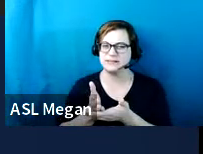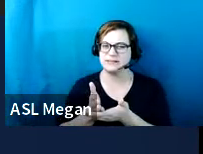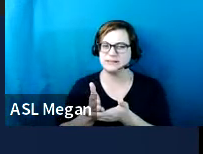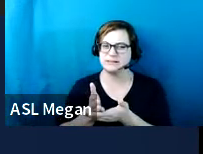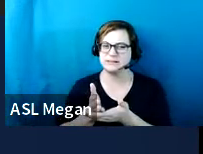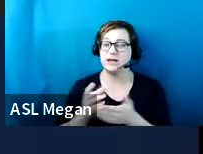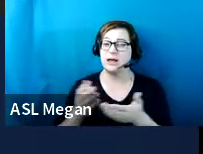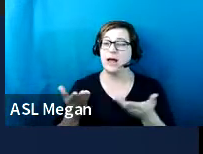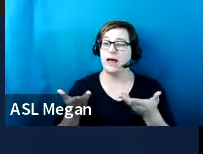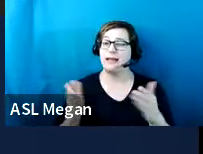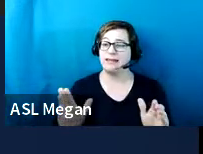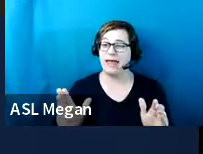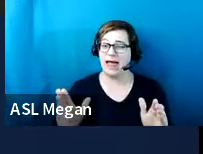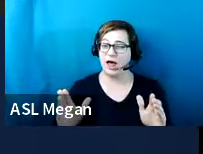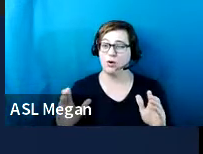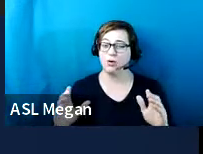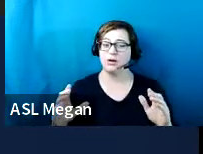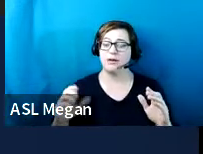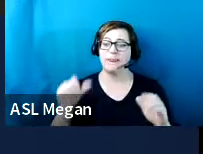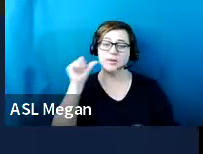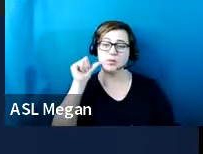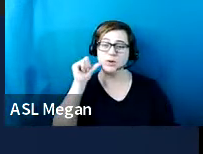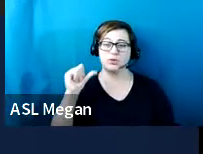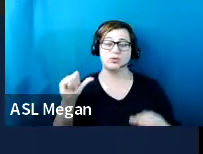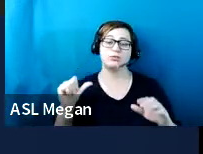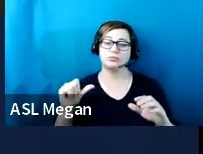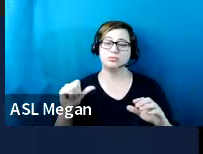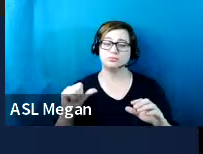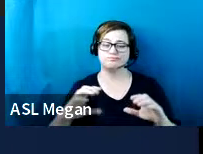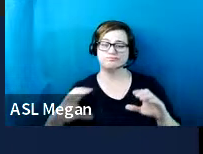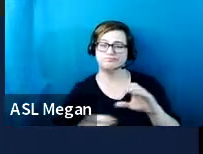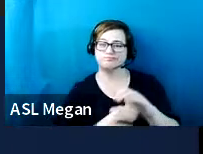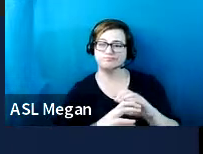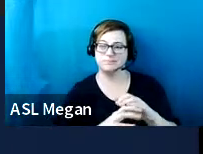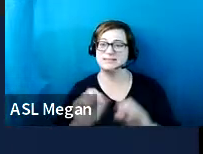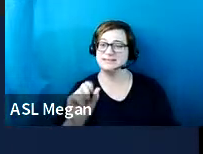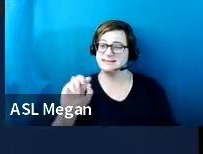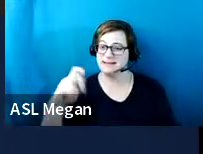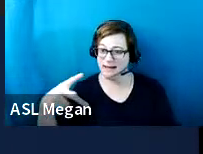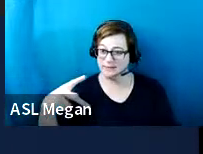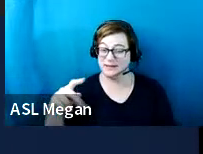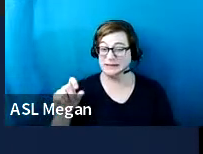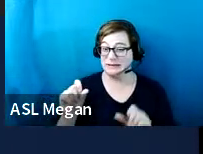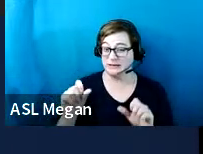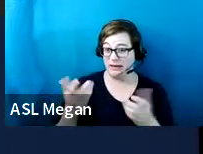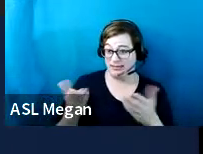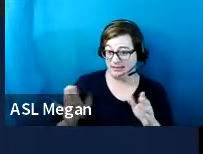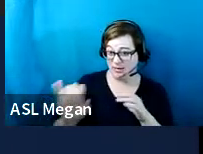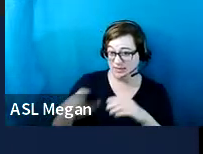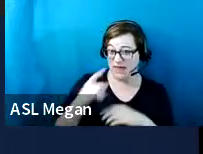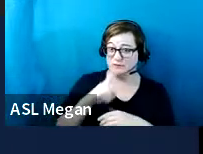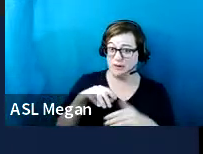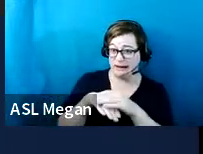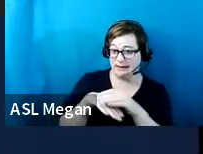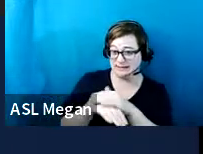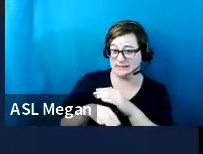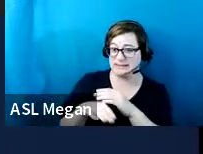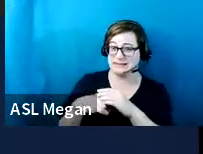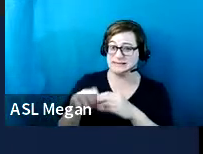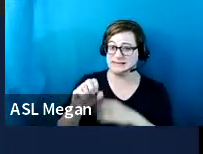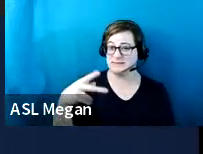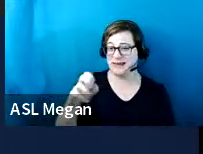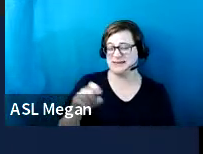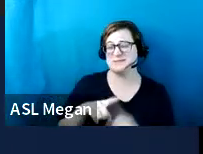they allowed in an accessible parking space? Now really not technically, but because